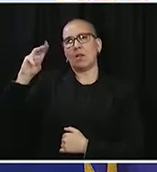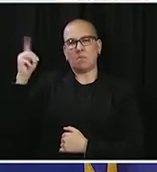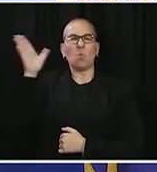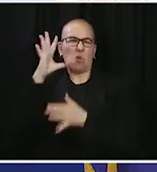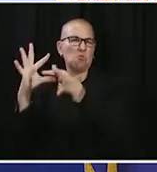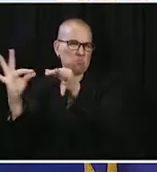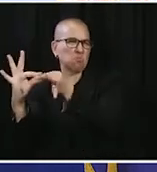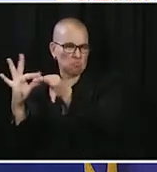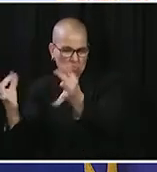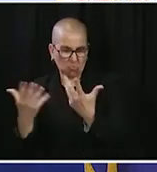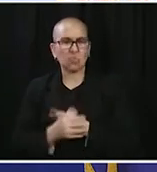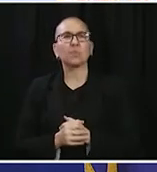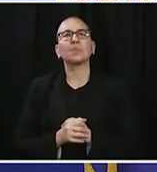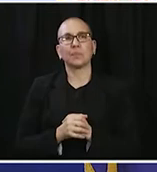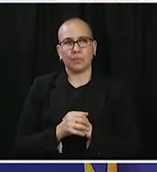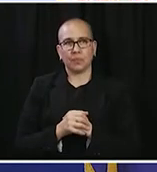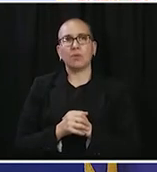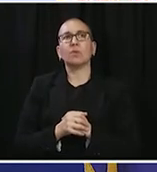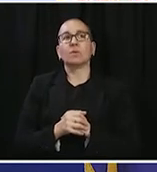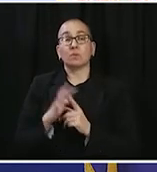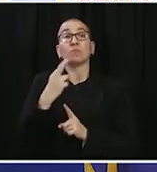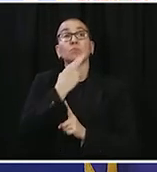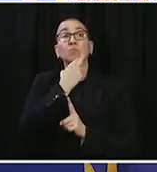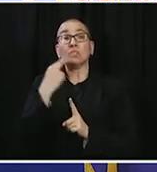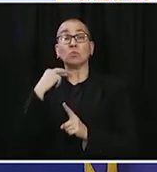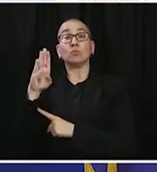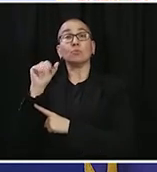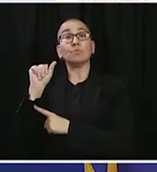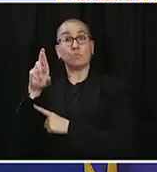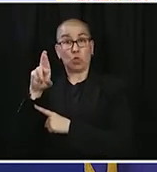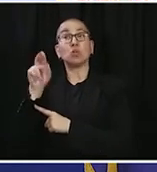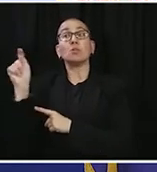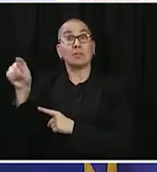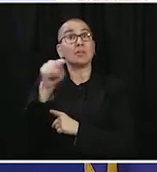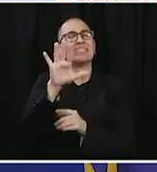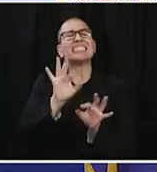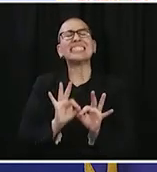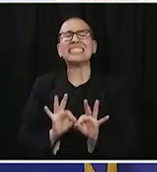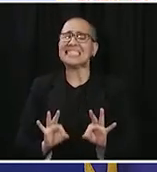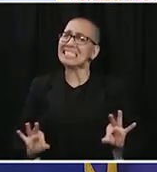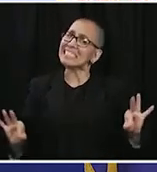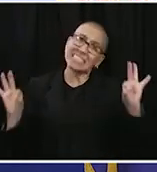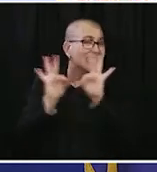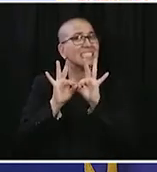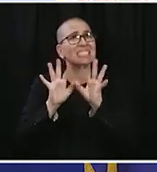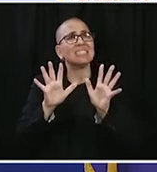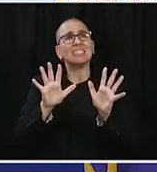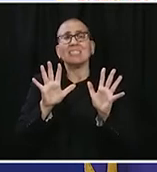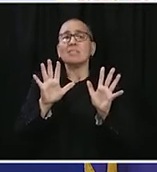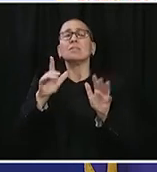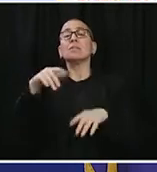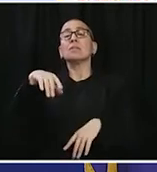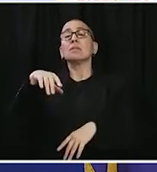integral, not just to our economy, and we know now how many jobs they create. They're integral to the part of us that makes living in